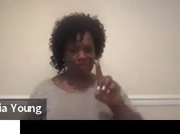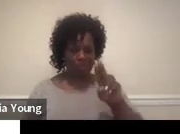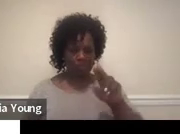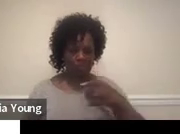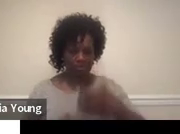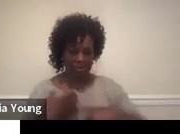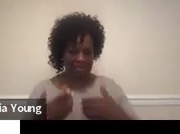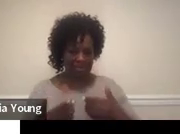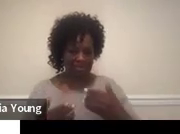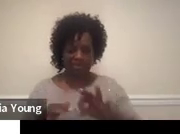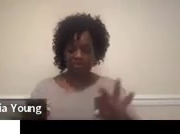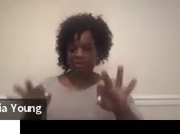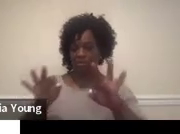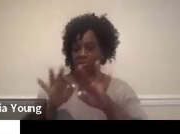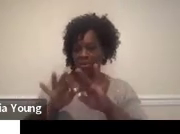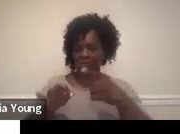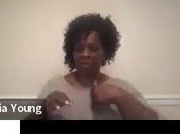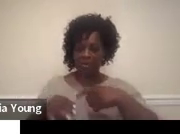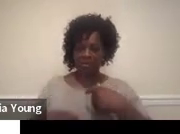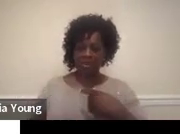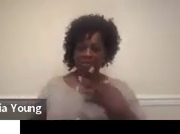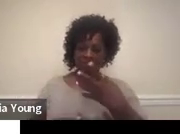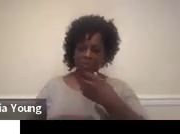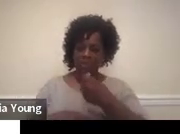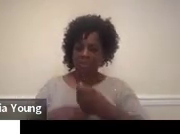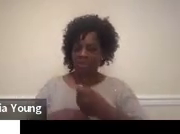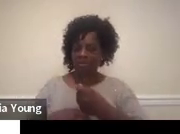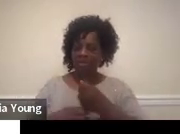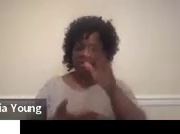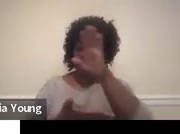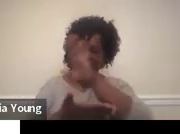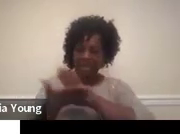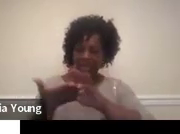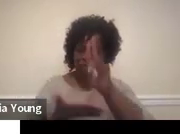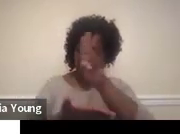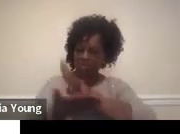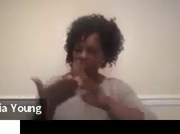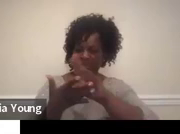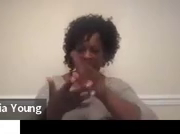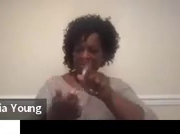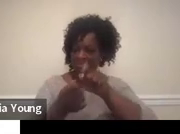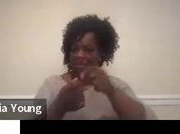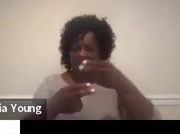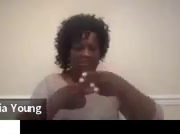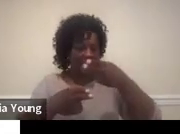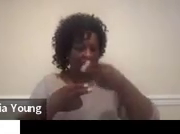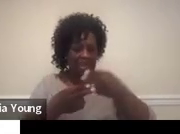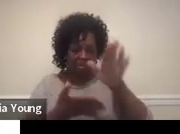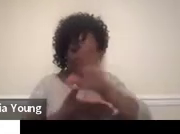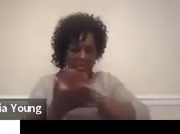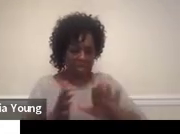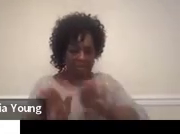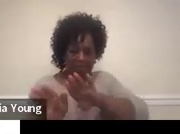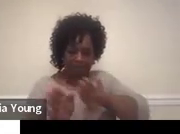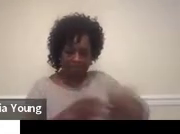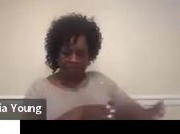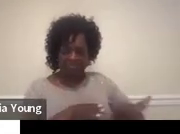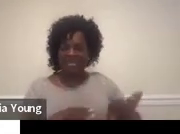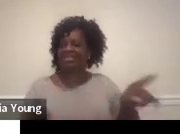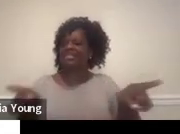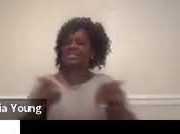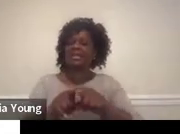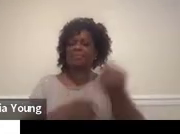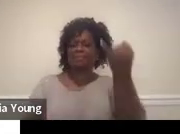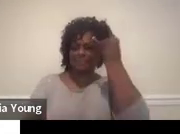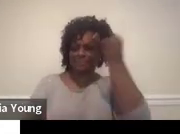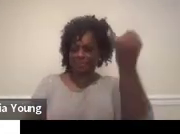our guidance is to say four-year college or university rather than the name. It would be the same if we were talking about,